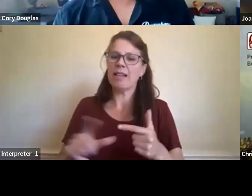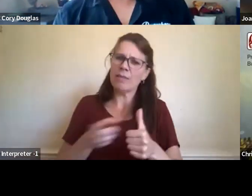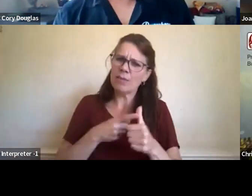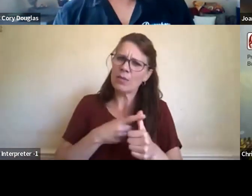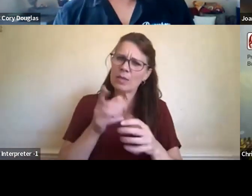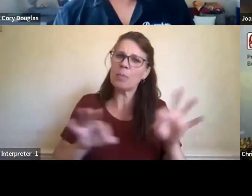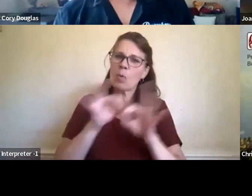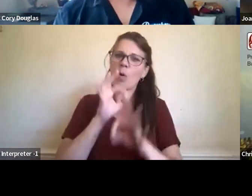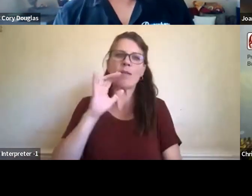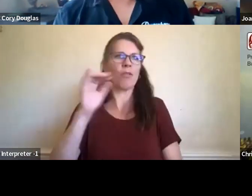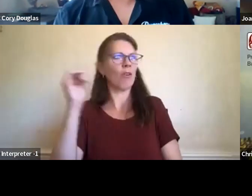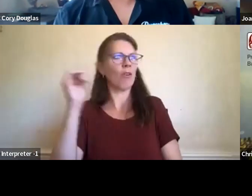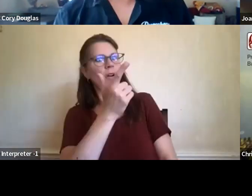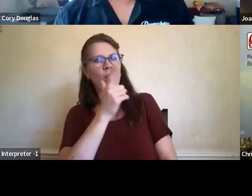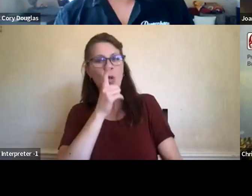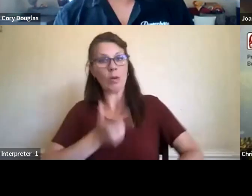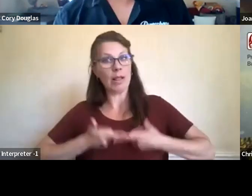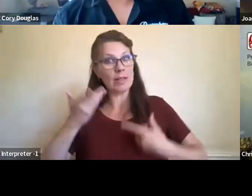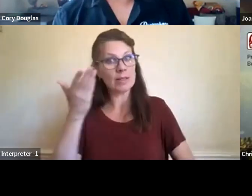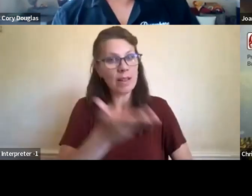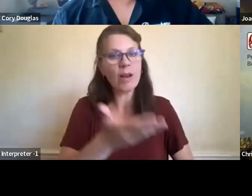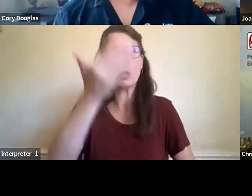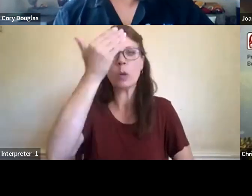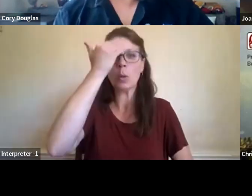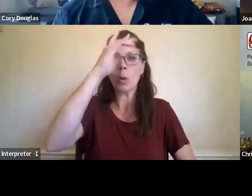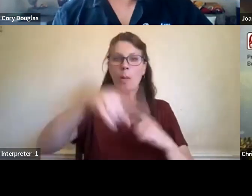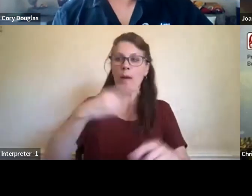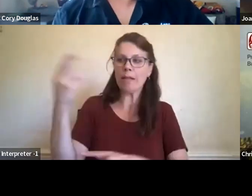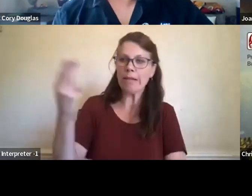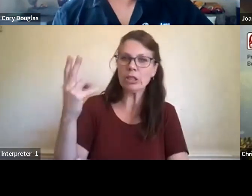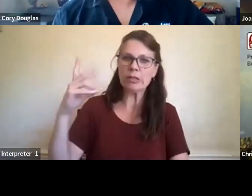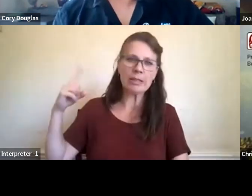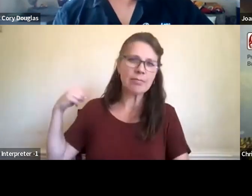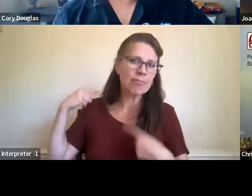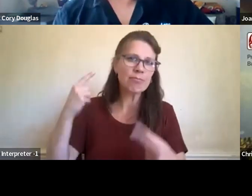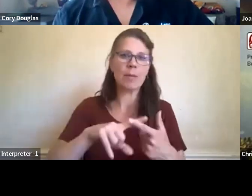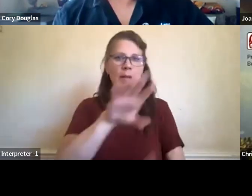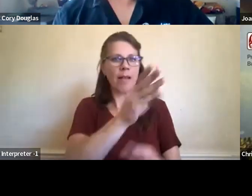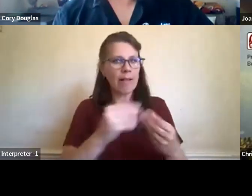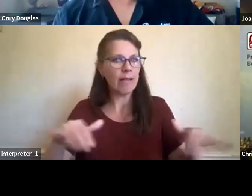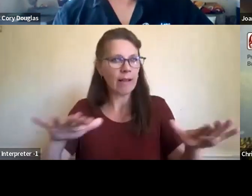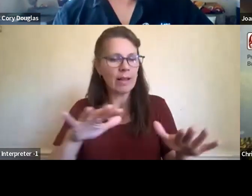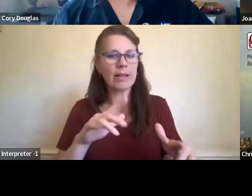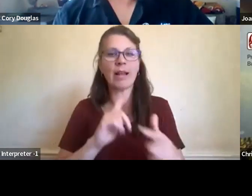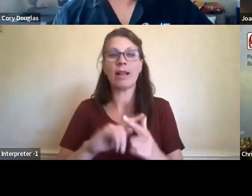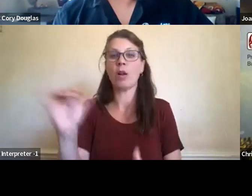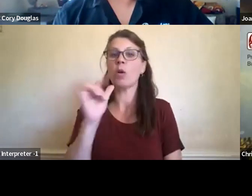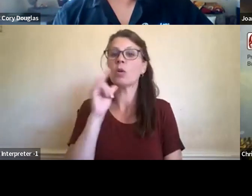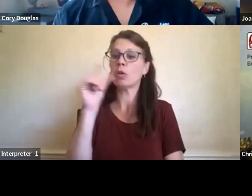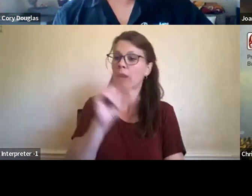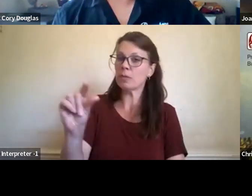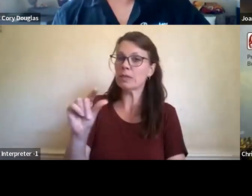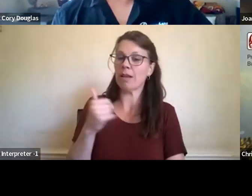and, uh, the work that's been done to date, uh, and, and also push your governments to have these agreements